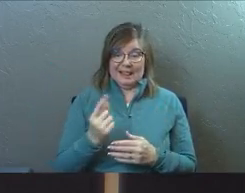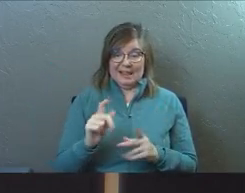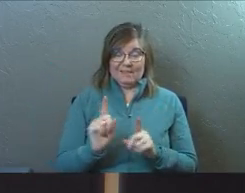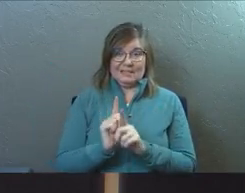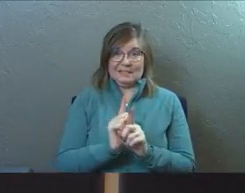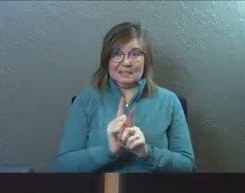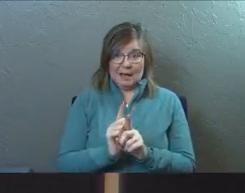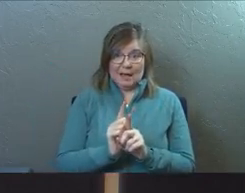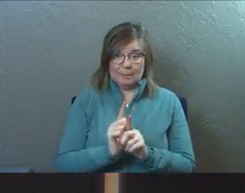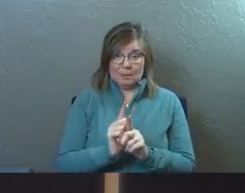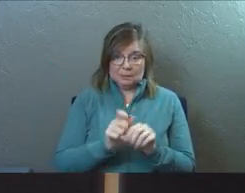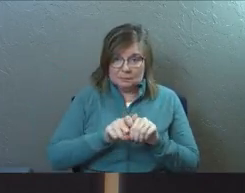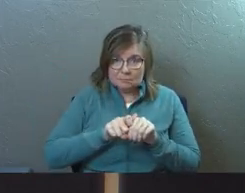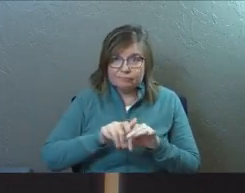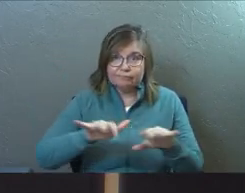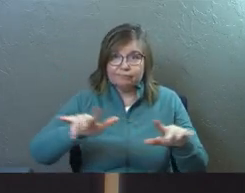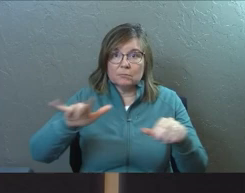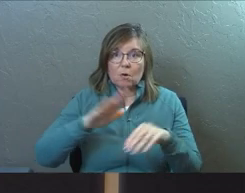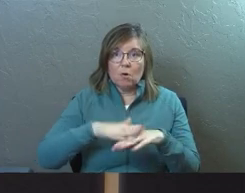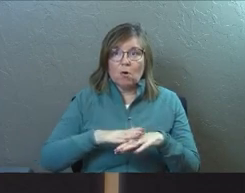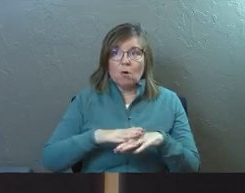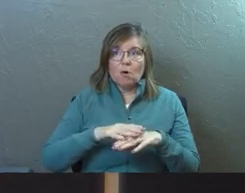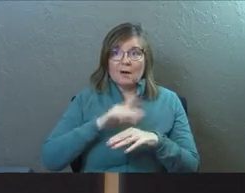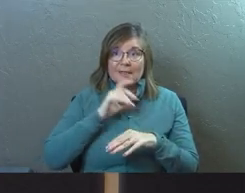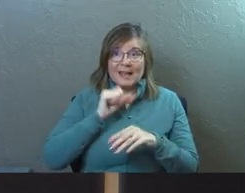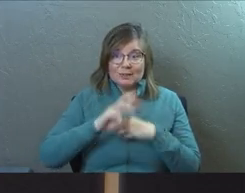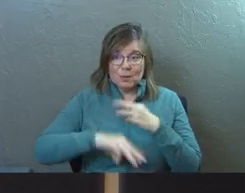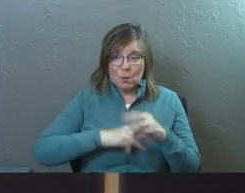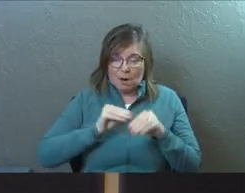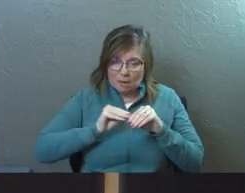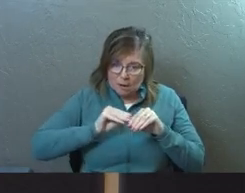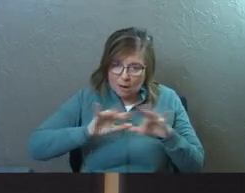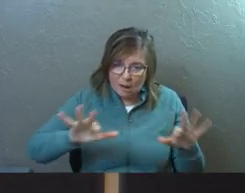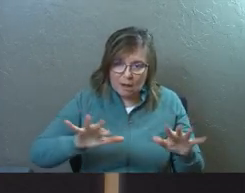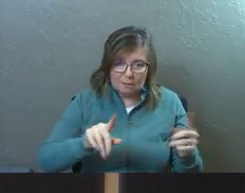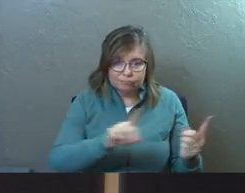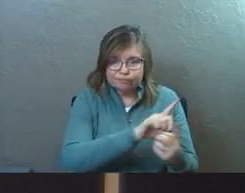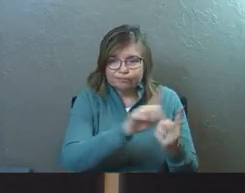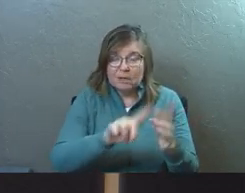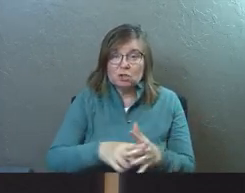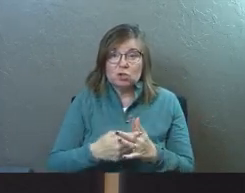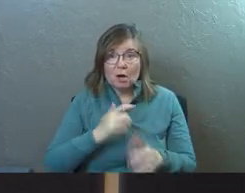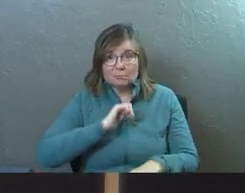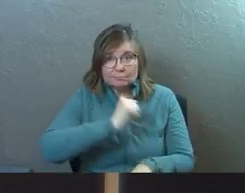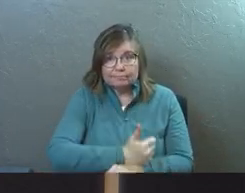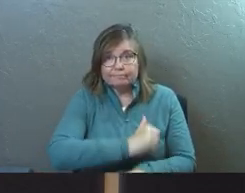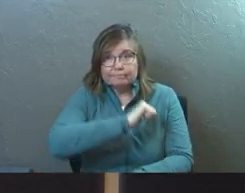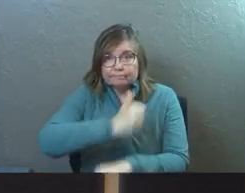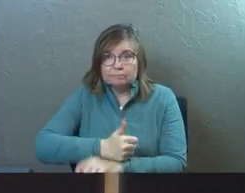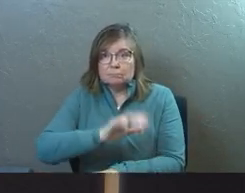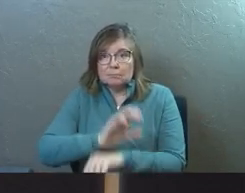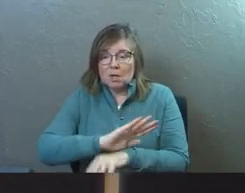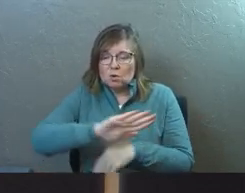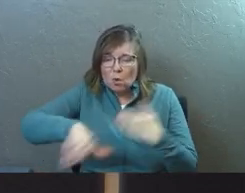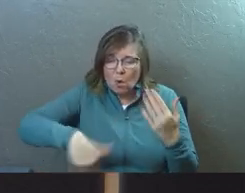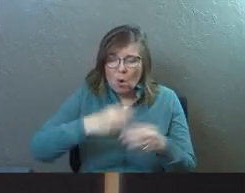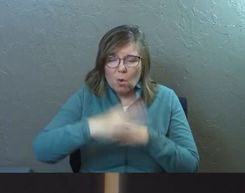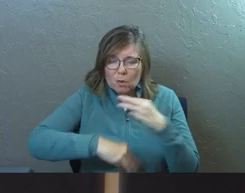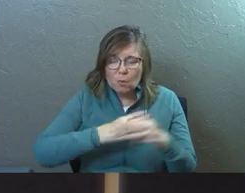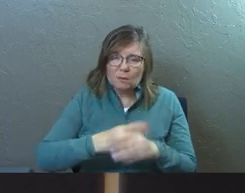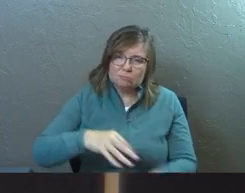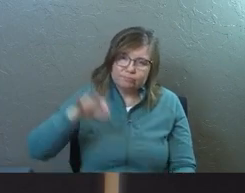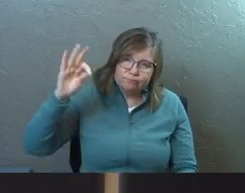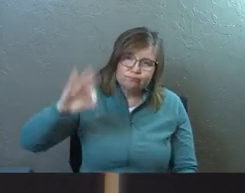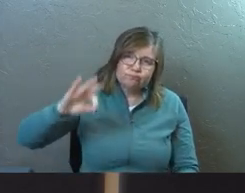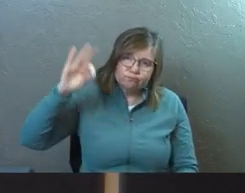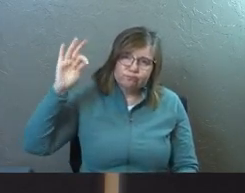disciples, these 11 apostles on the ancient world. And said, go start my church. Go into all the world and preach